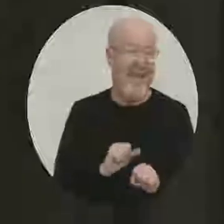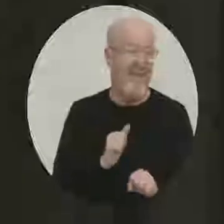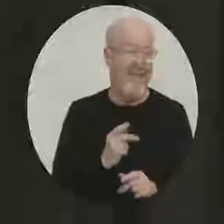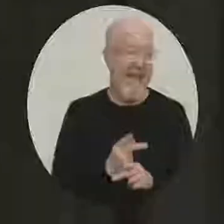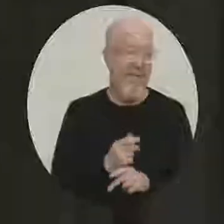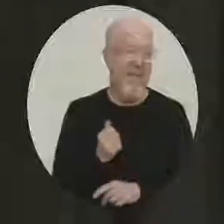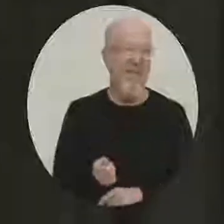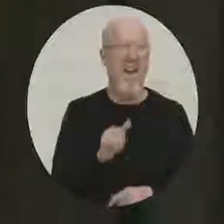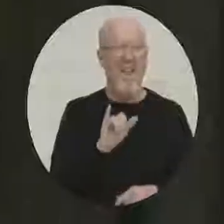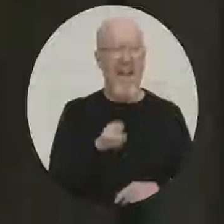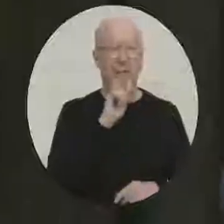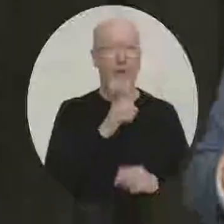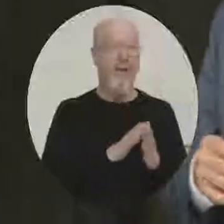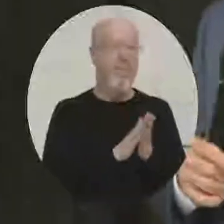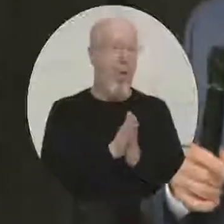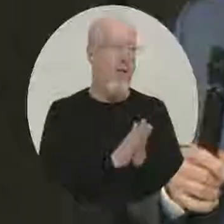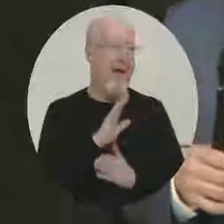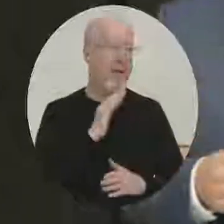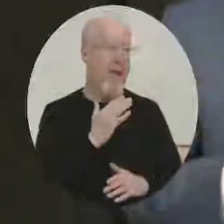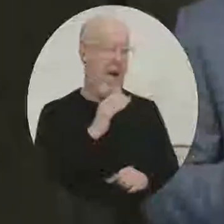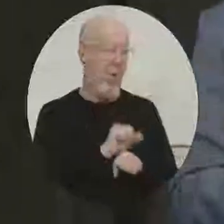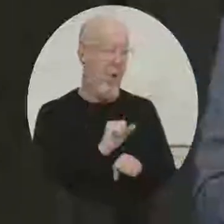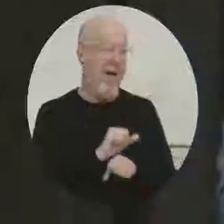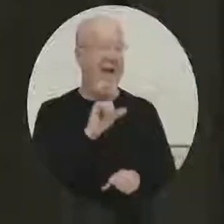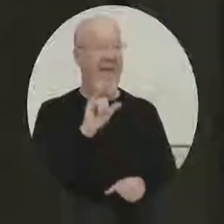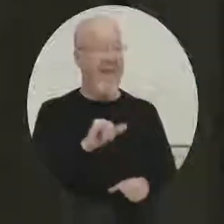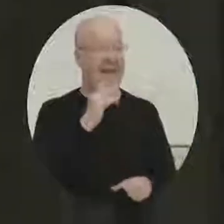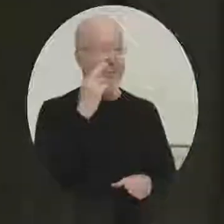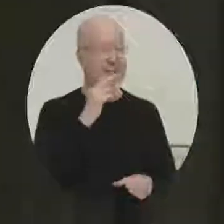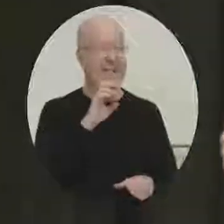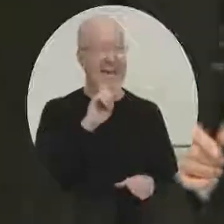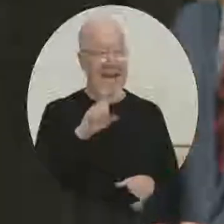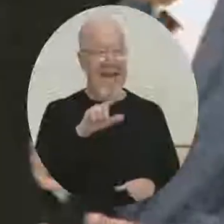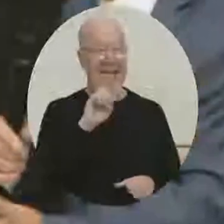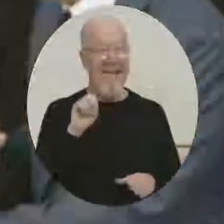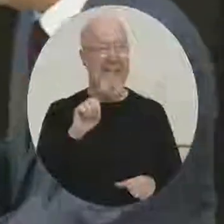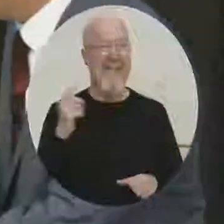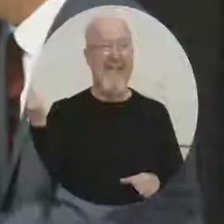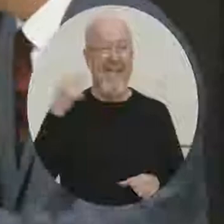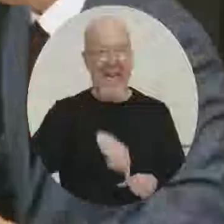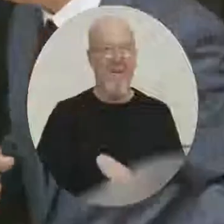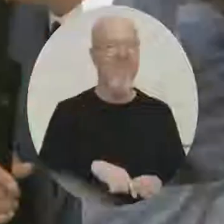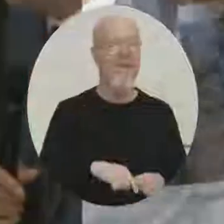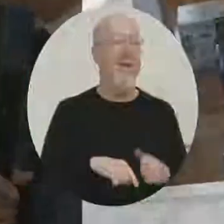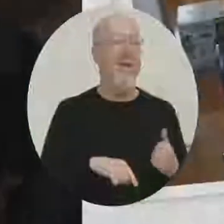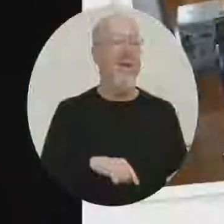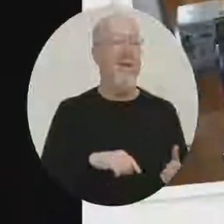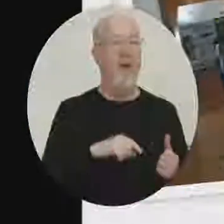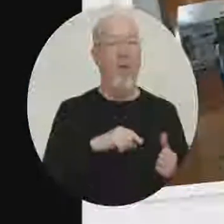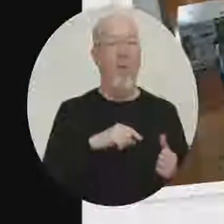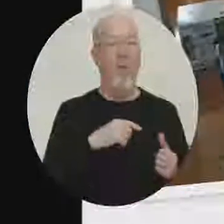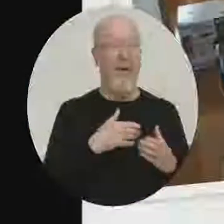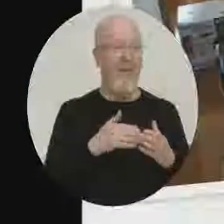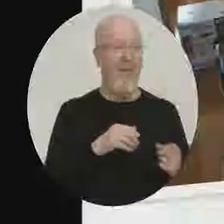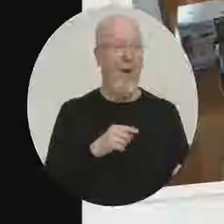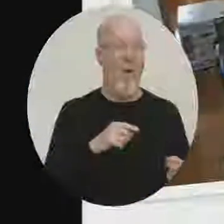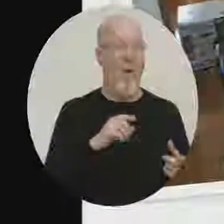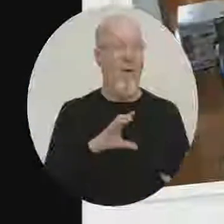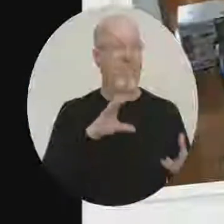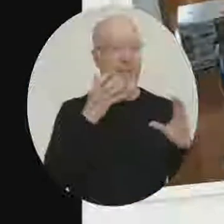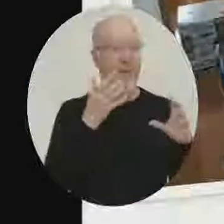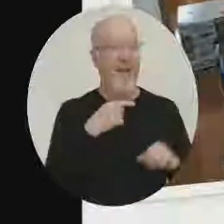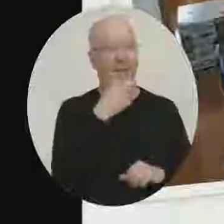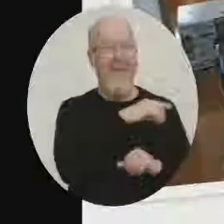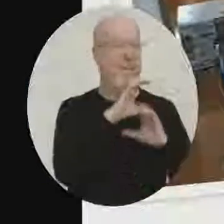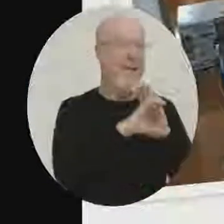drives our work today. And that's why Mary Lee came back and said, we need to do a lot more. Now, amongst all that carnage, we found something beautiful. So